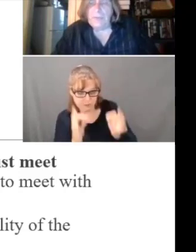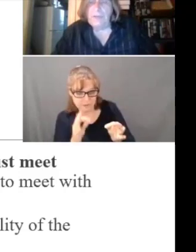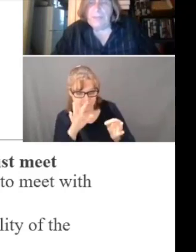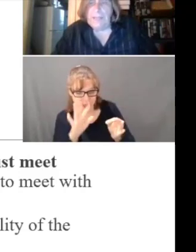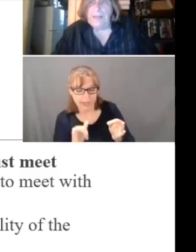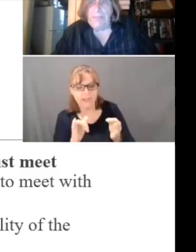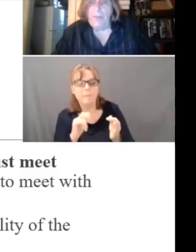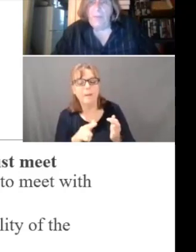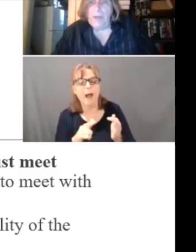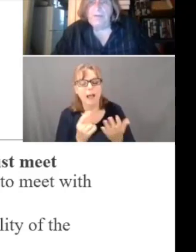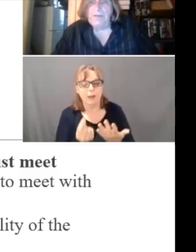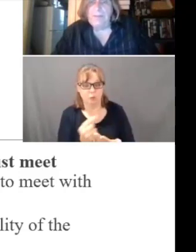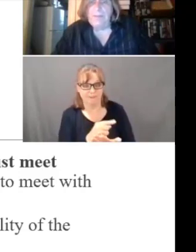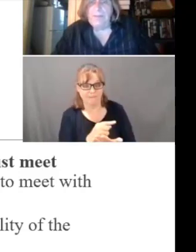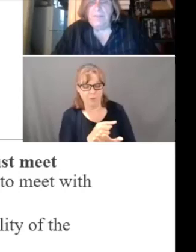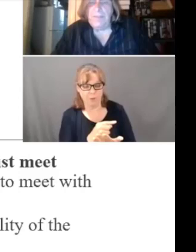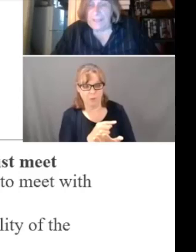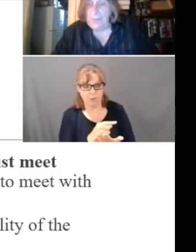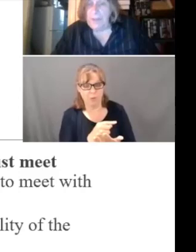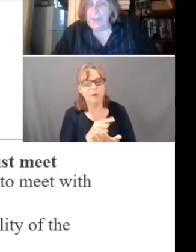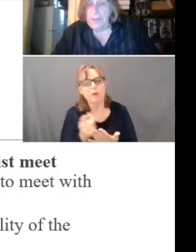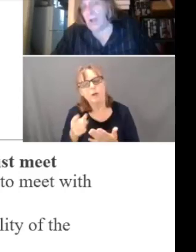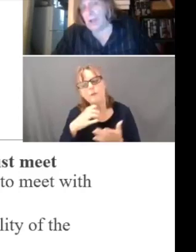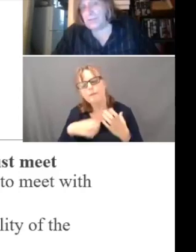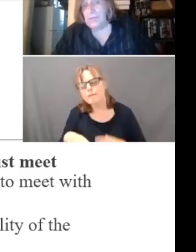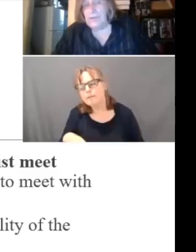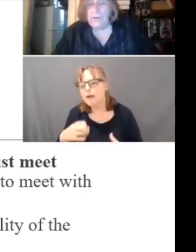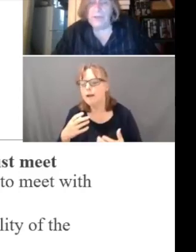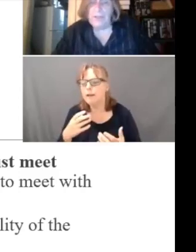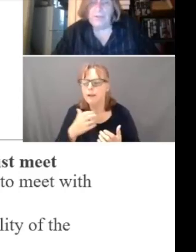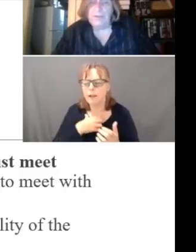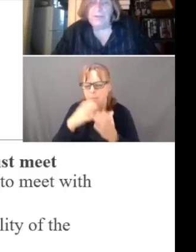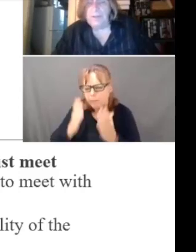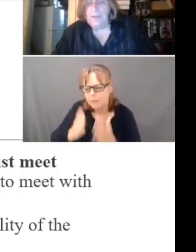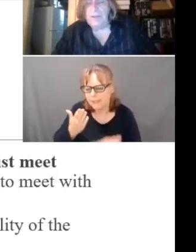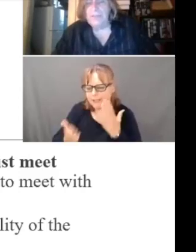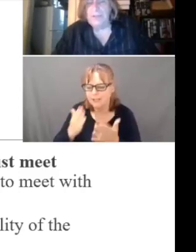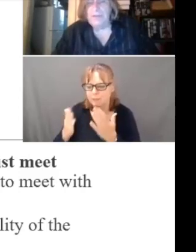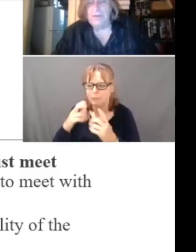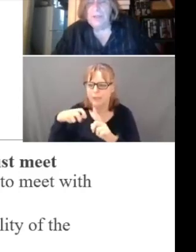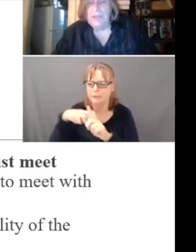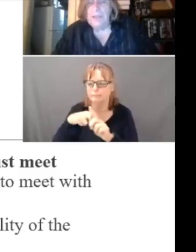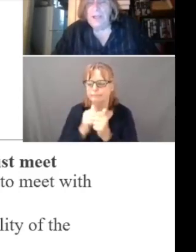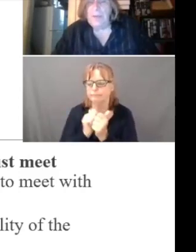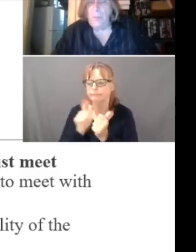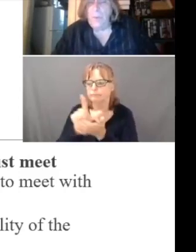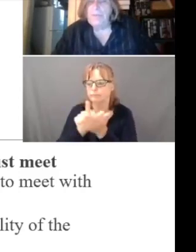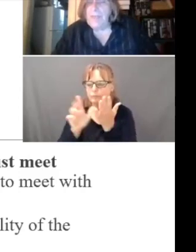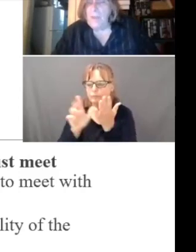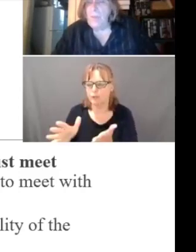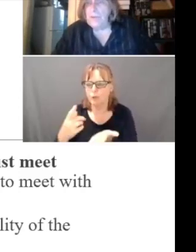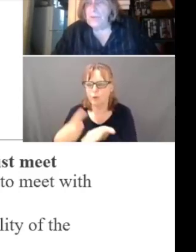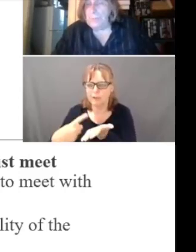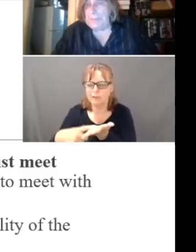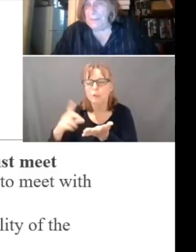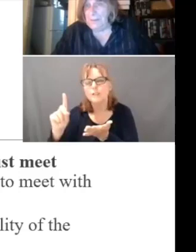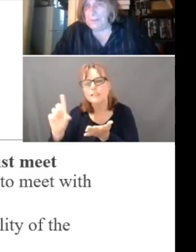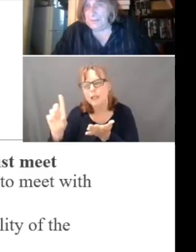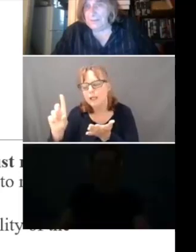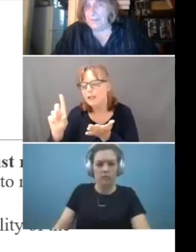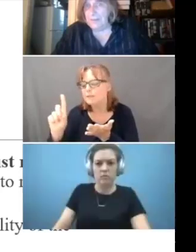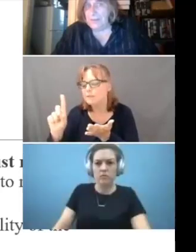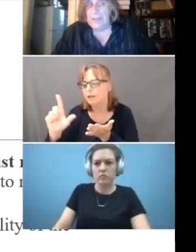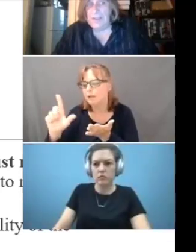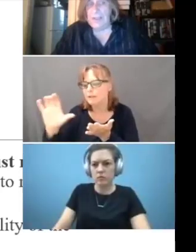client or the complainant may want to think about or talk to an attorney at the disability law center about whether they want to appeal